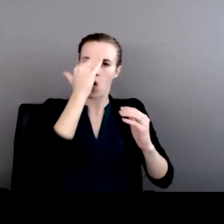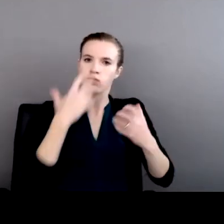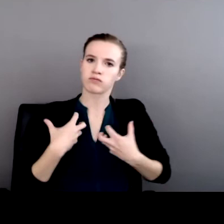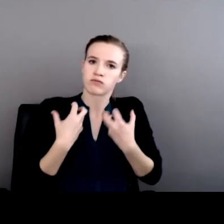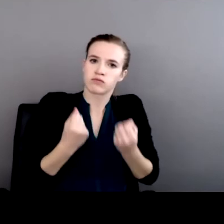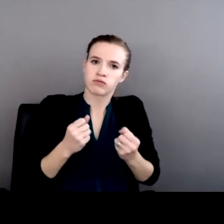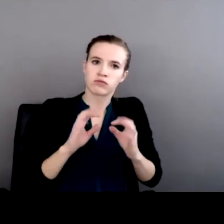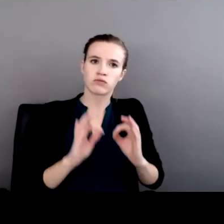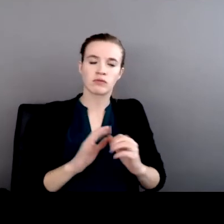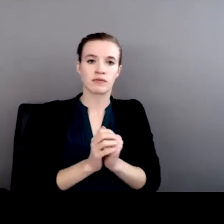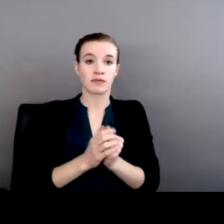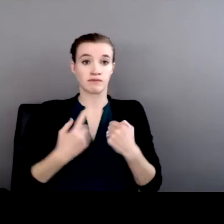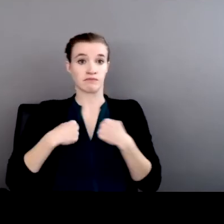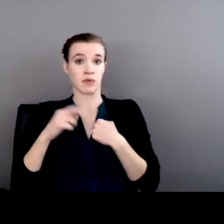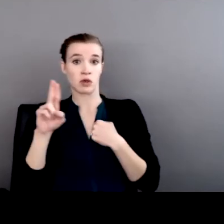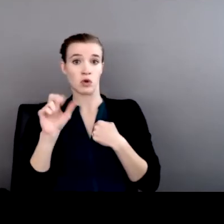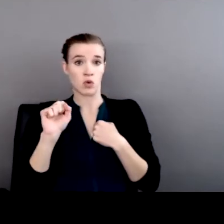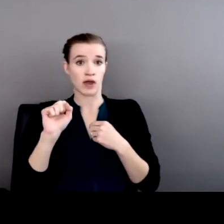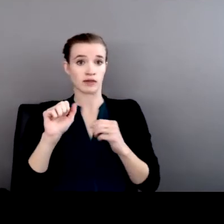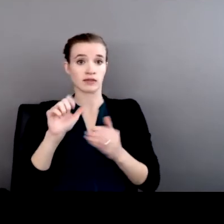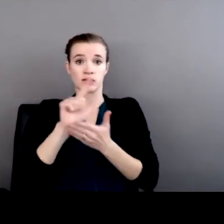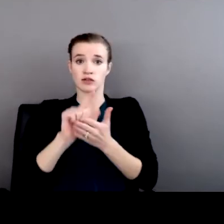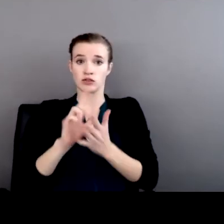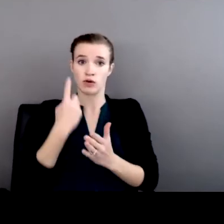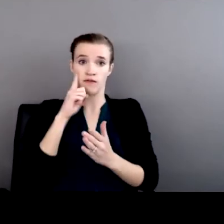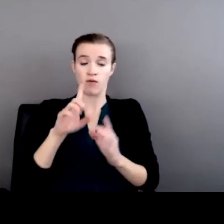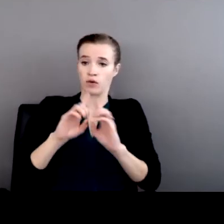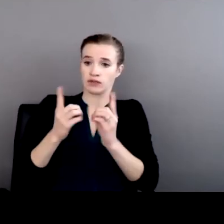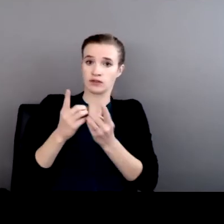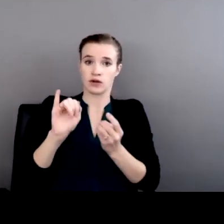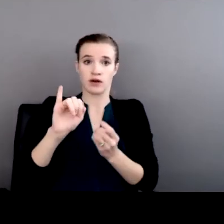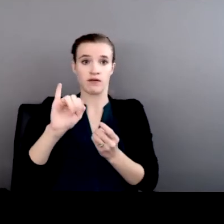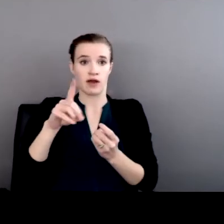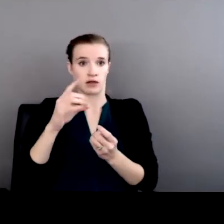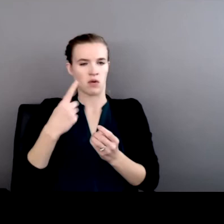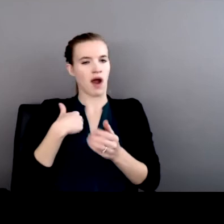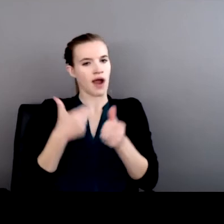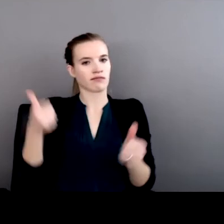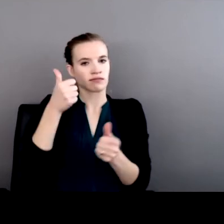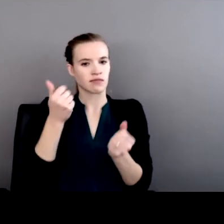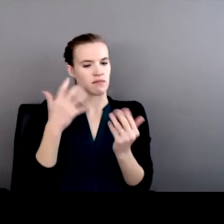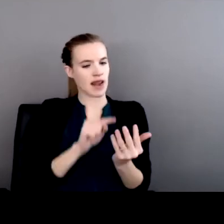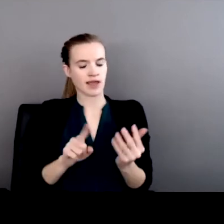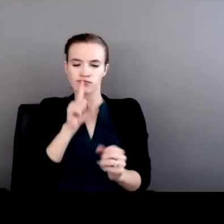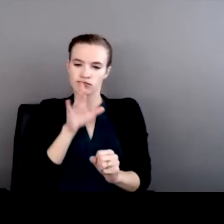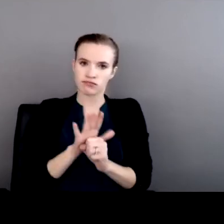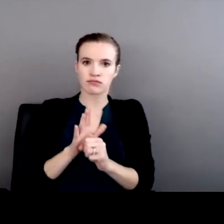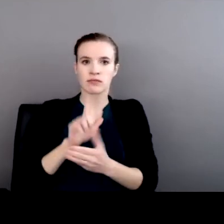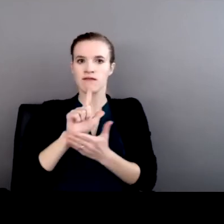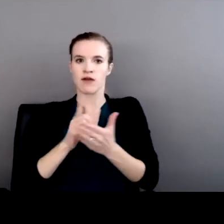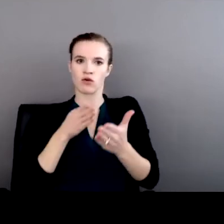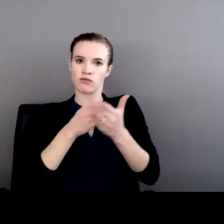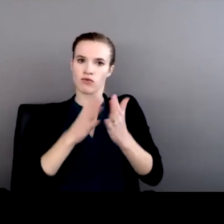Attorney for the District of Idaho, I lead a group of dedicated federal prosecutors who remain committed to